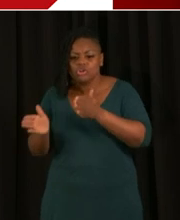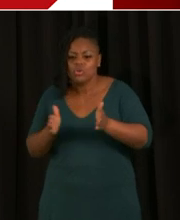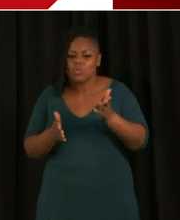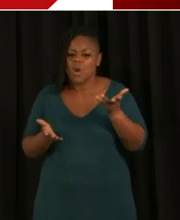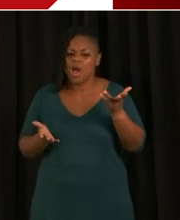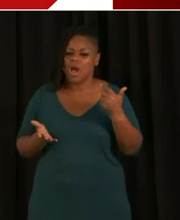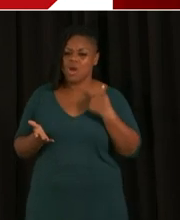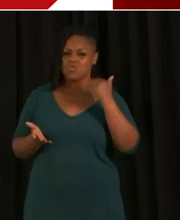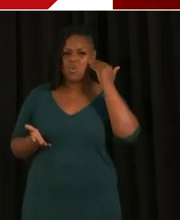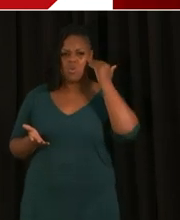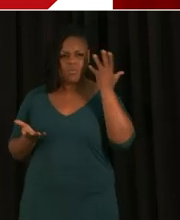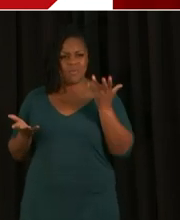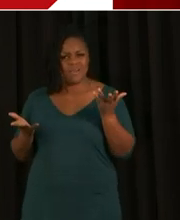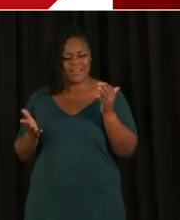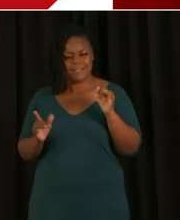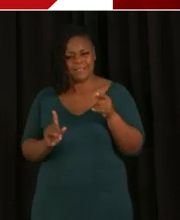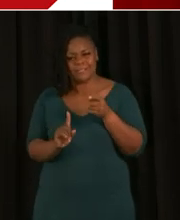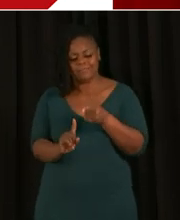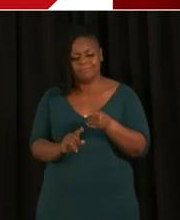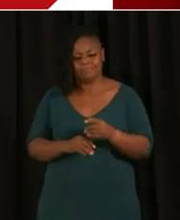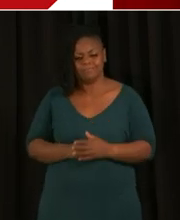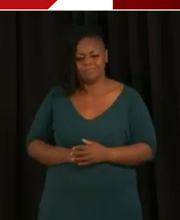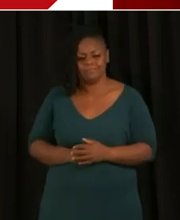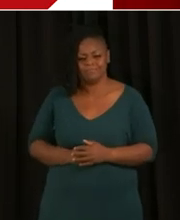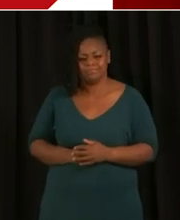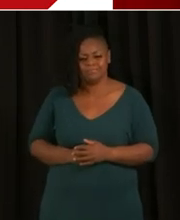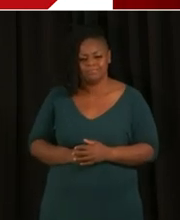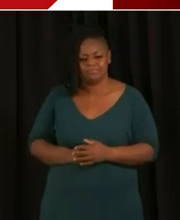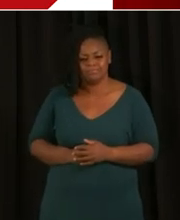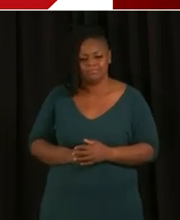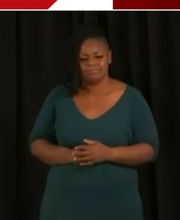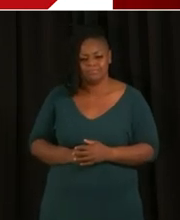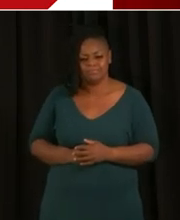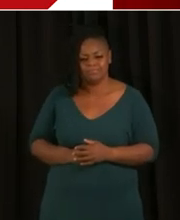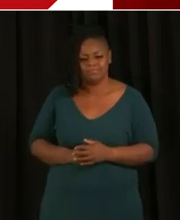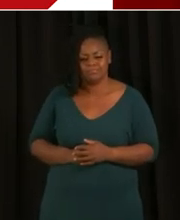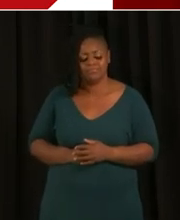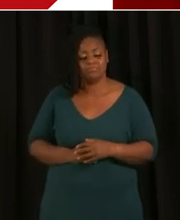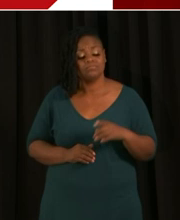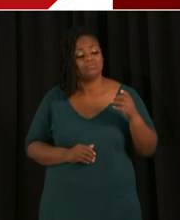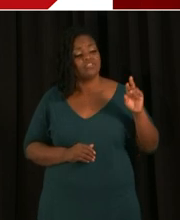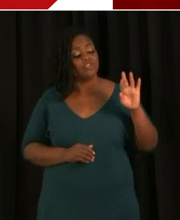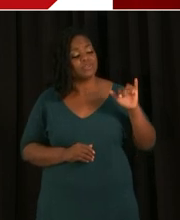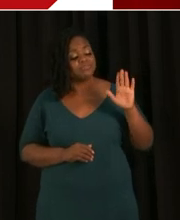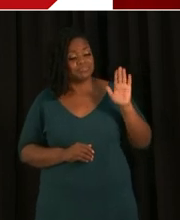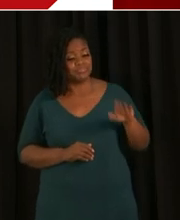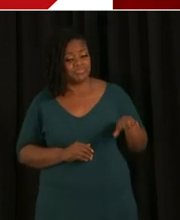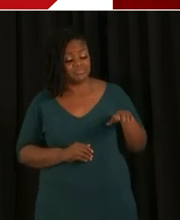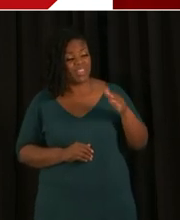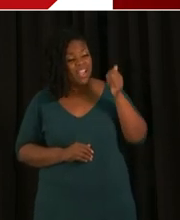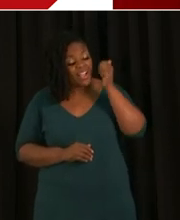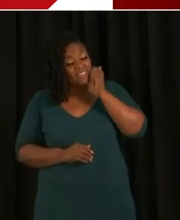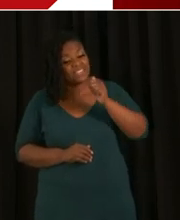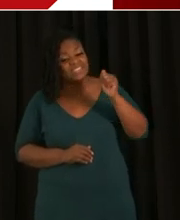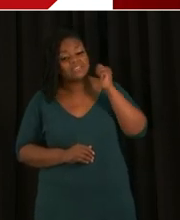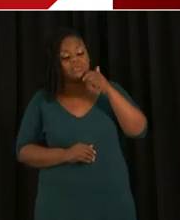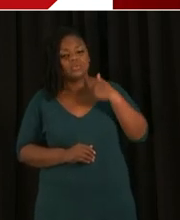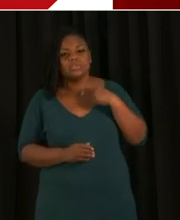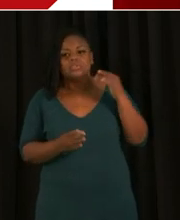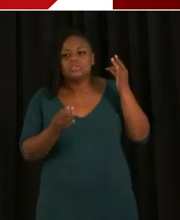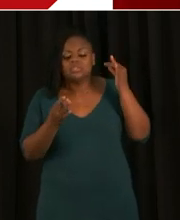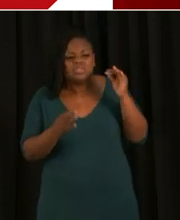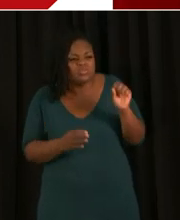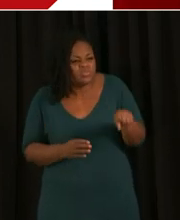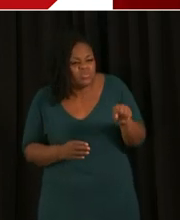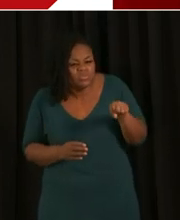Yeah, thank you. So, if the data goes by now, I don't think about that. And we have prioritized students that are experiencing